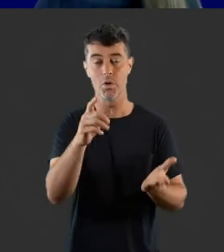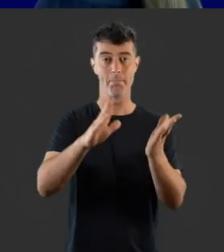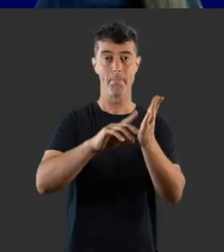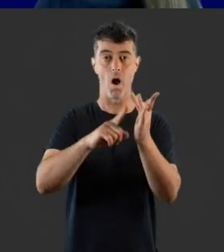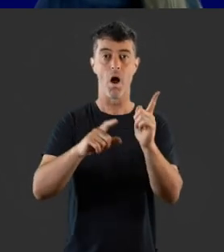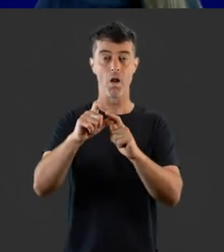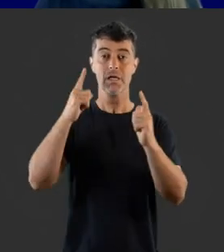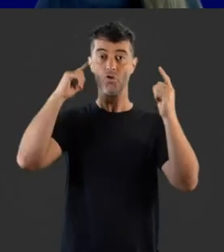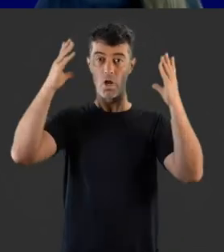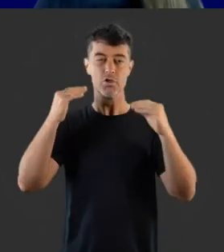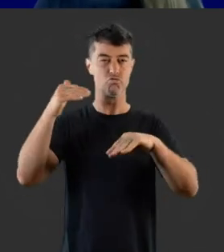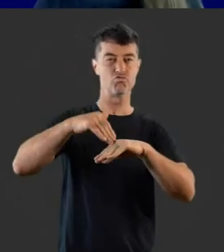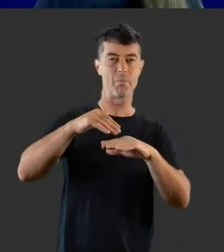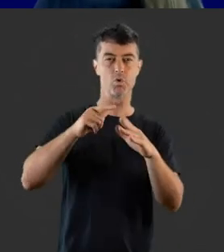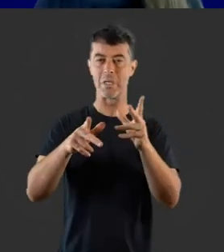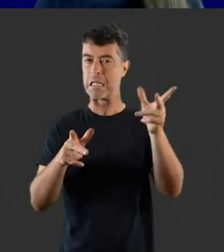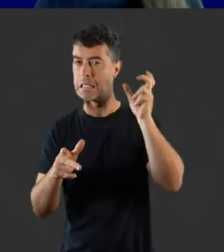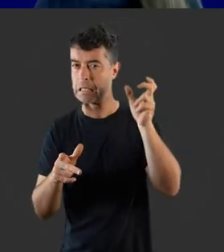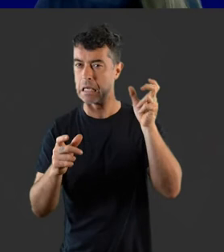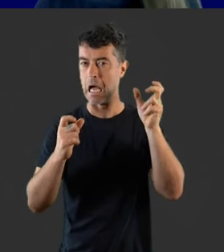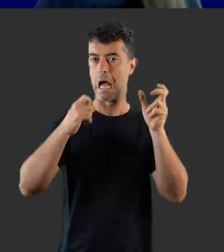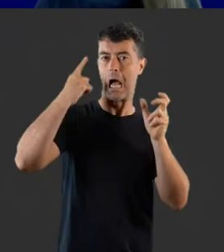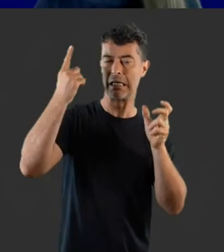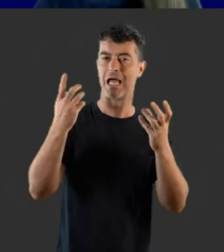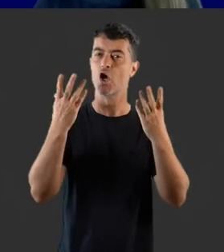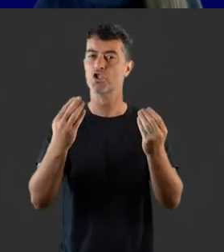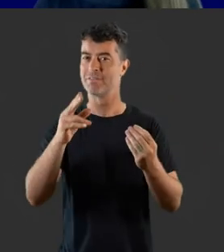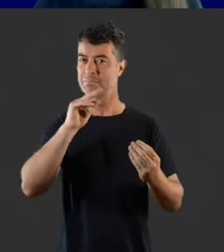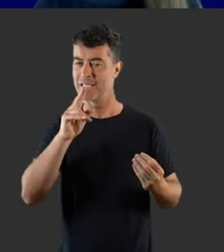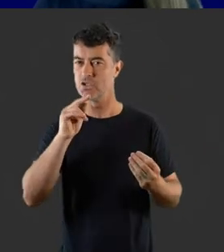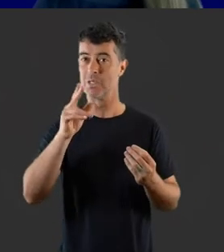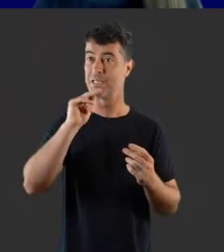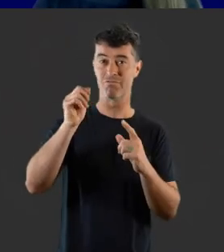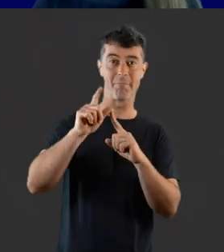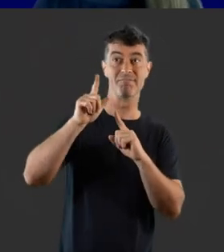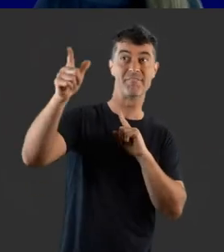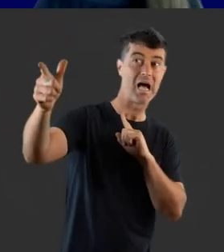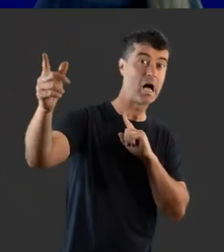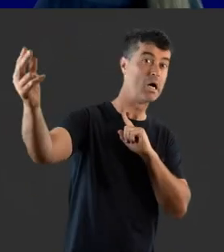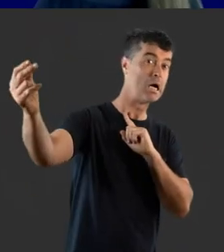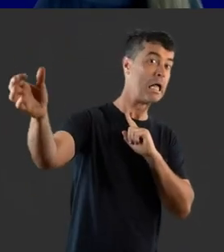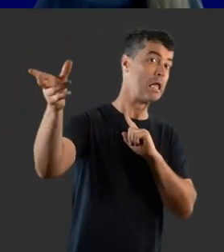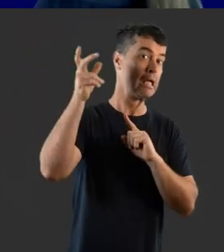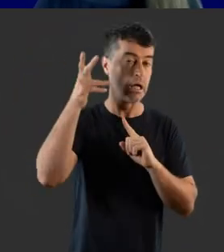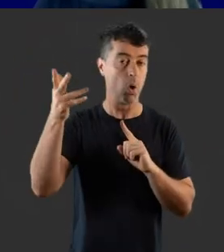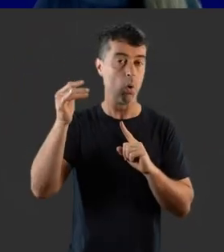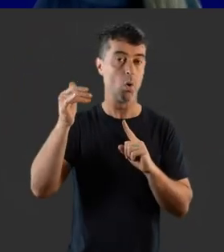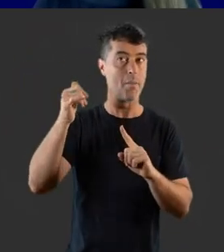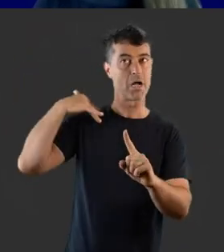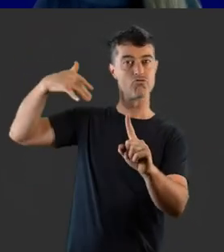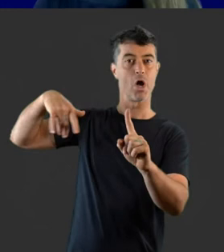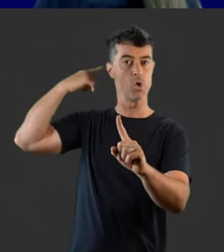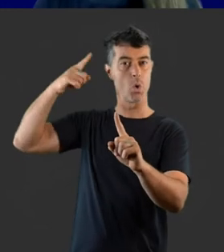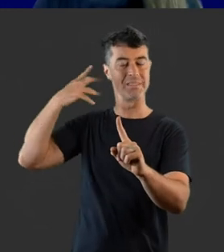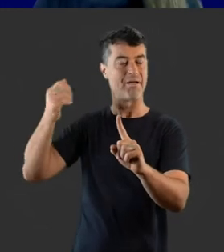person with mild loss, has trouble hearing and understanding soft speech, speech from a distance or speech in background noise.